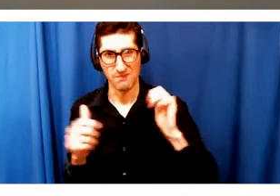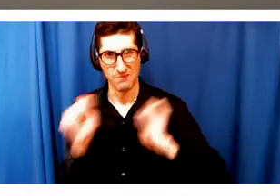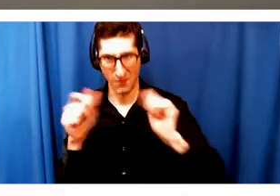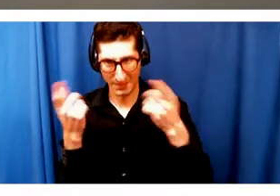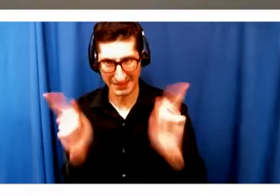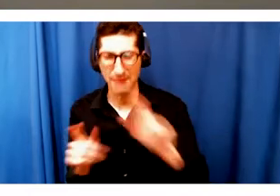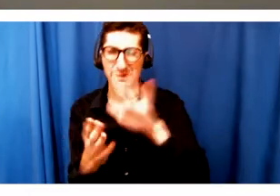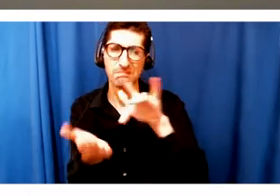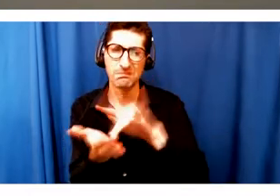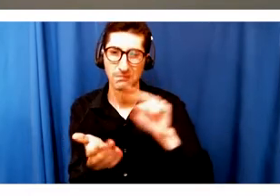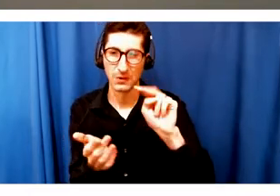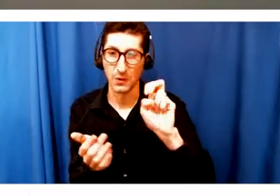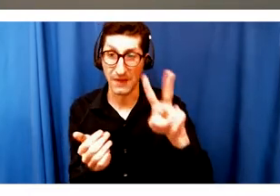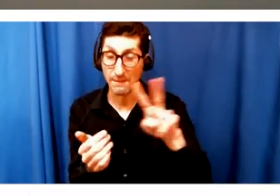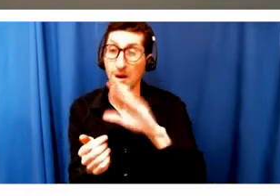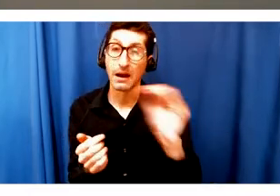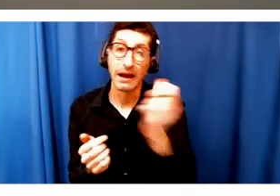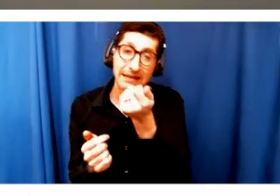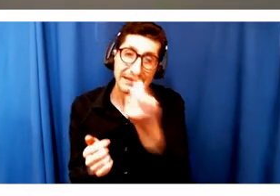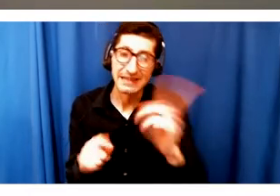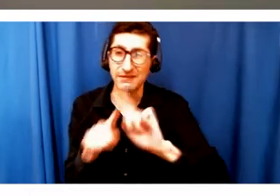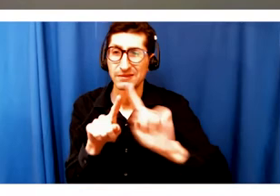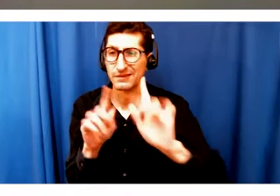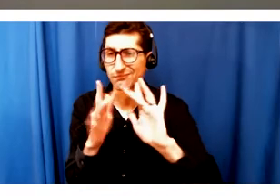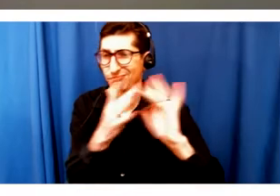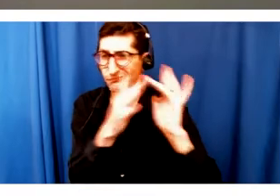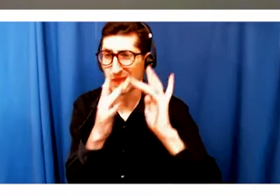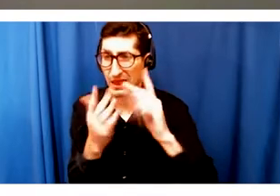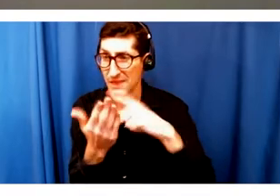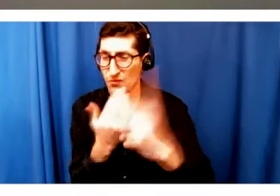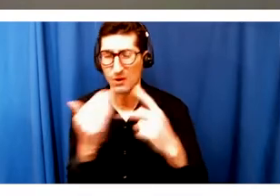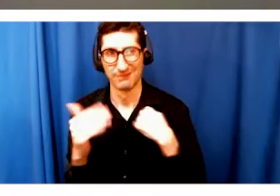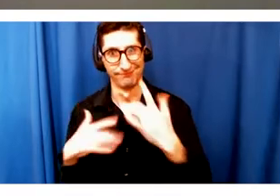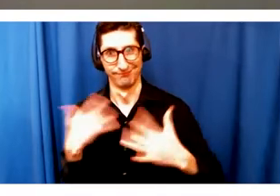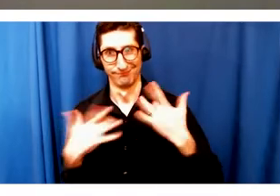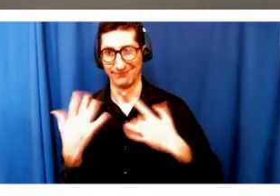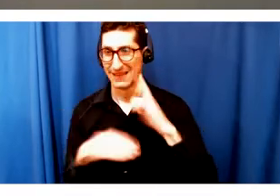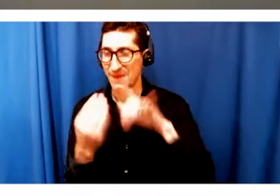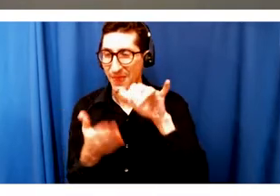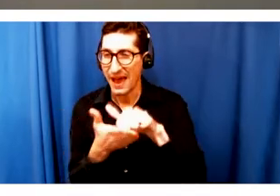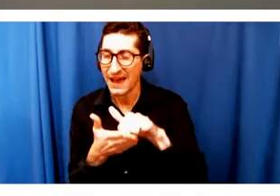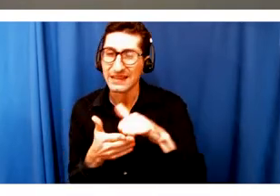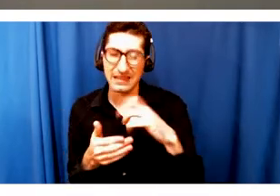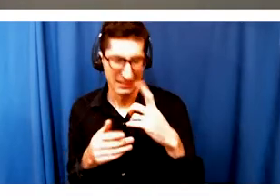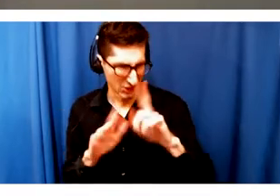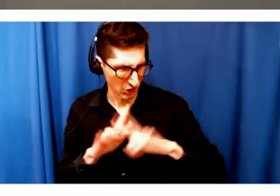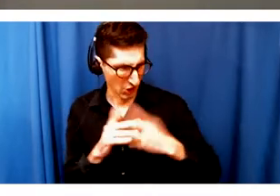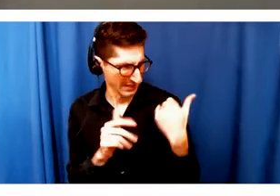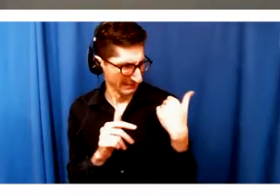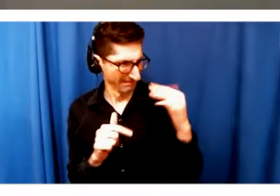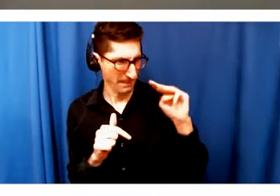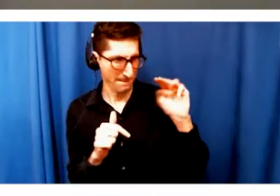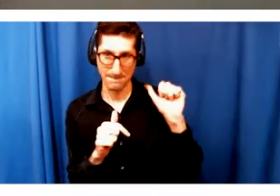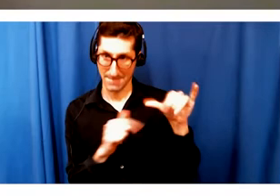have a ton of new virtual programming, which I'm very excited about. Since May, we have been doing a